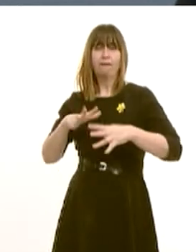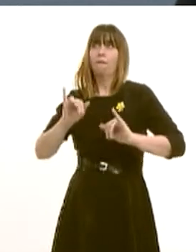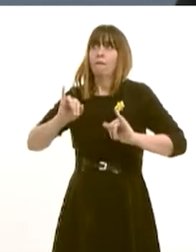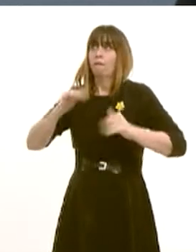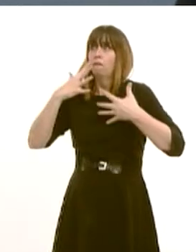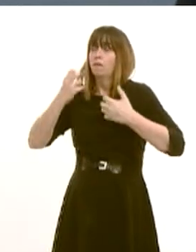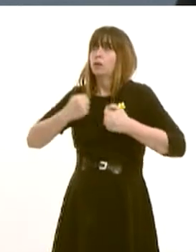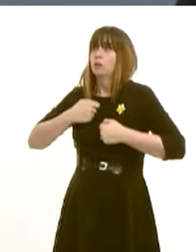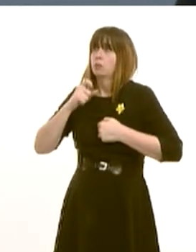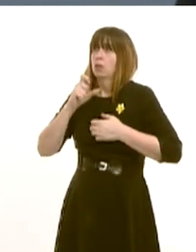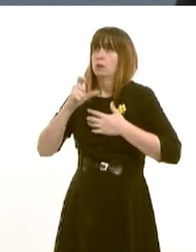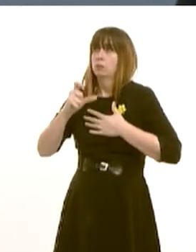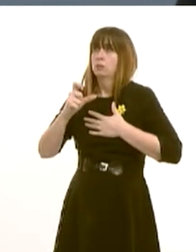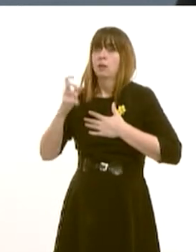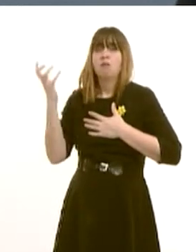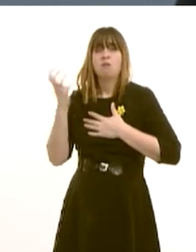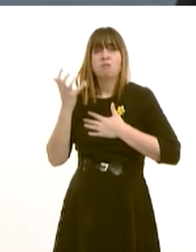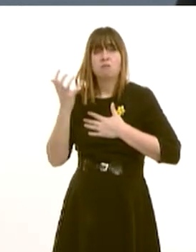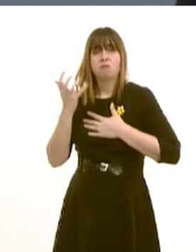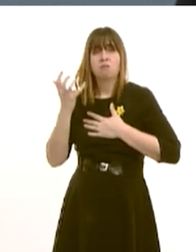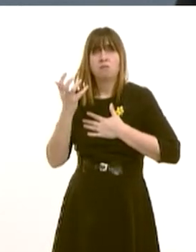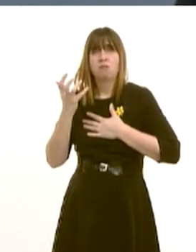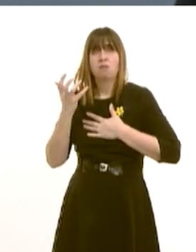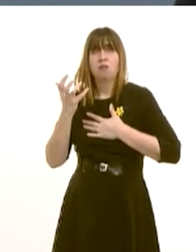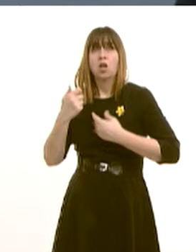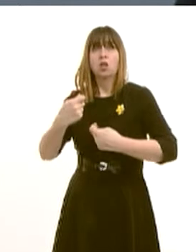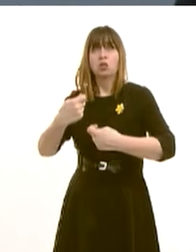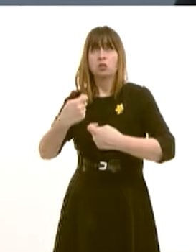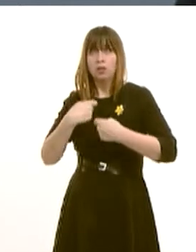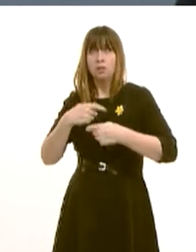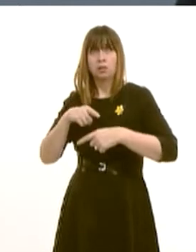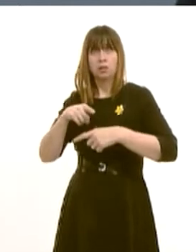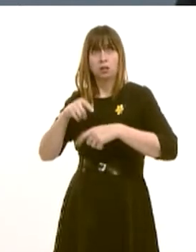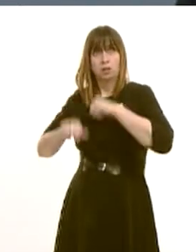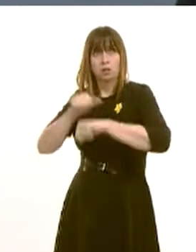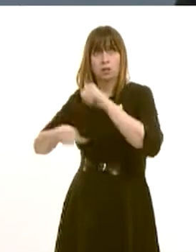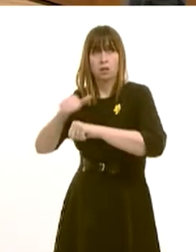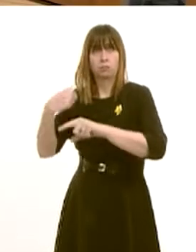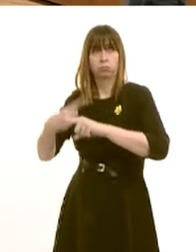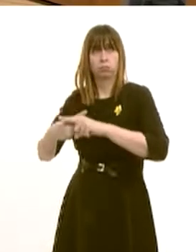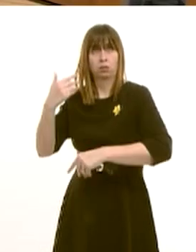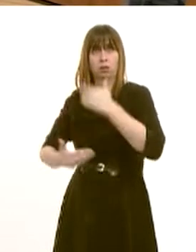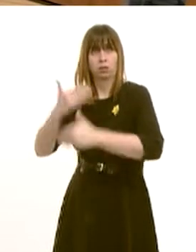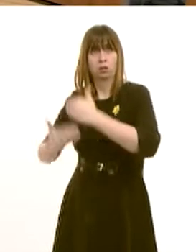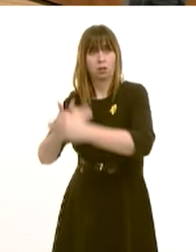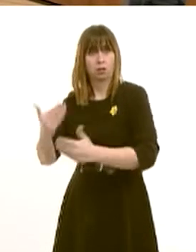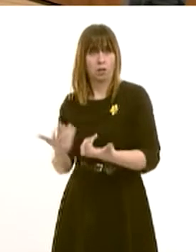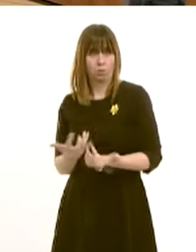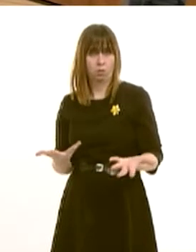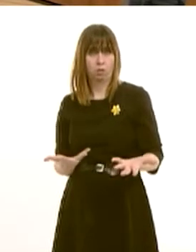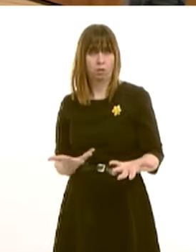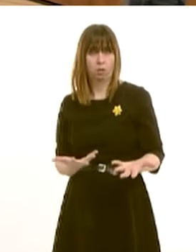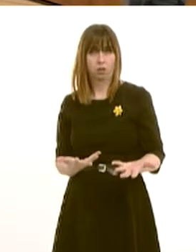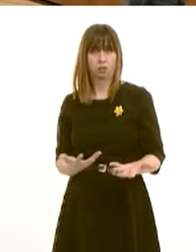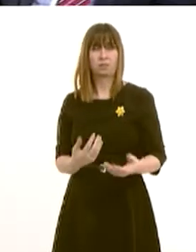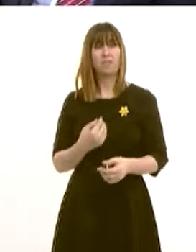cancer, they can be assured that they'll be put on the right treatment path in the time that they expect to be treated in. I have no problem with him asking a